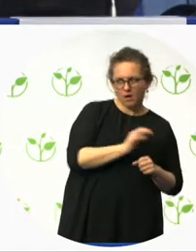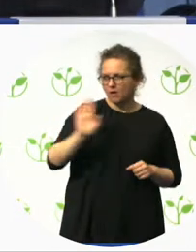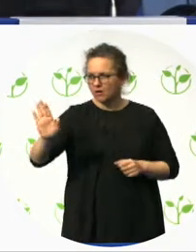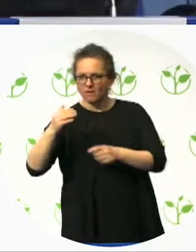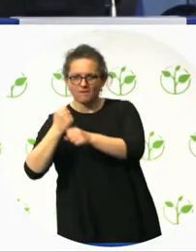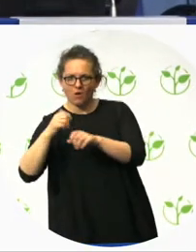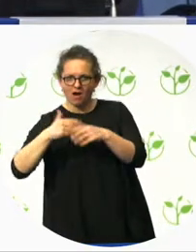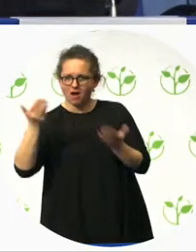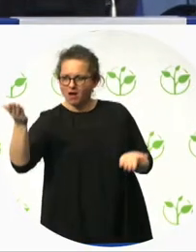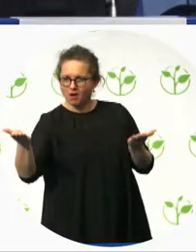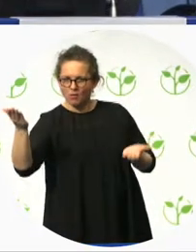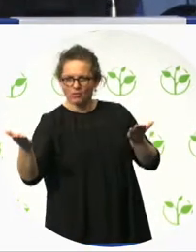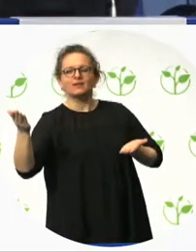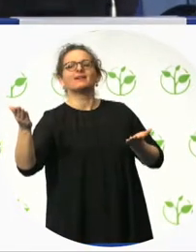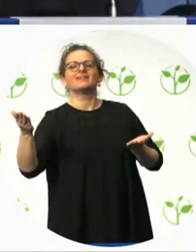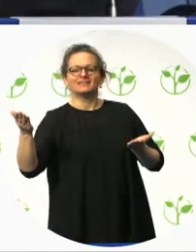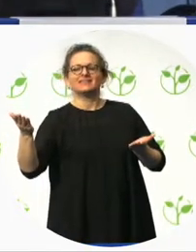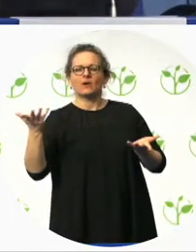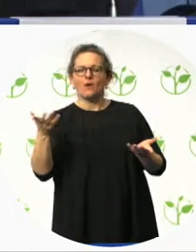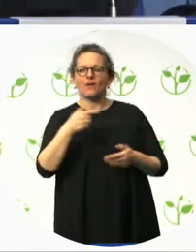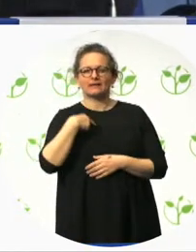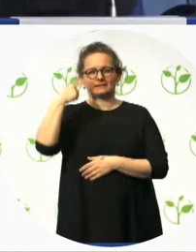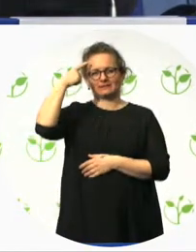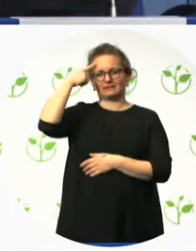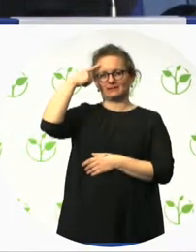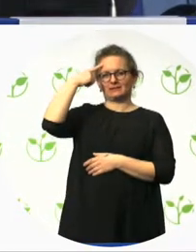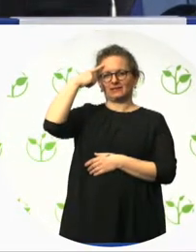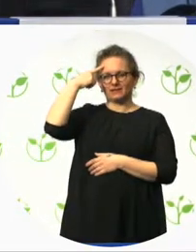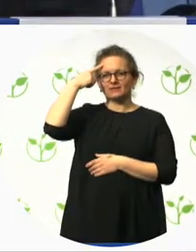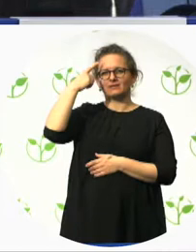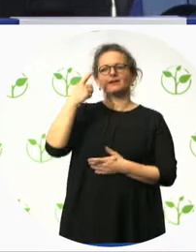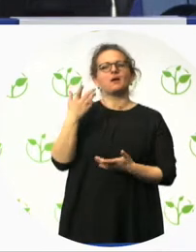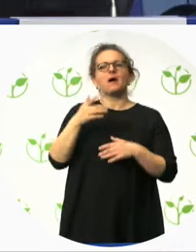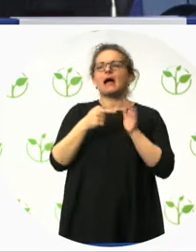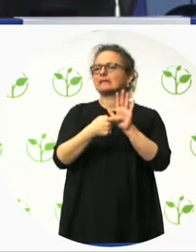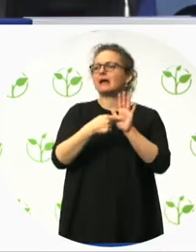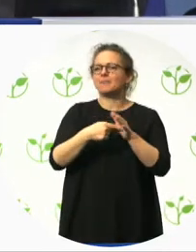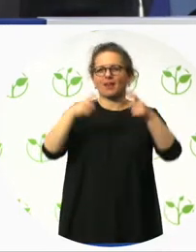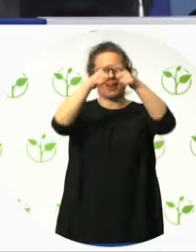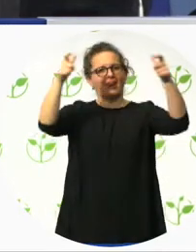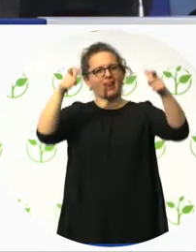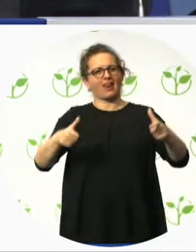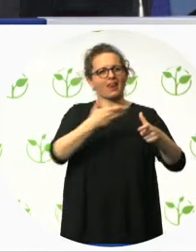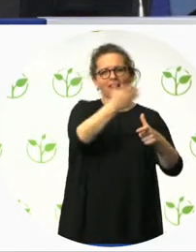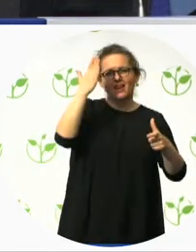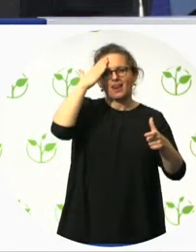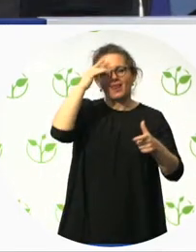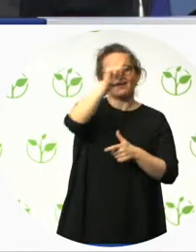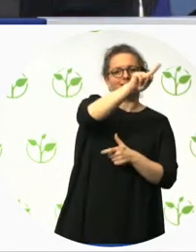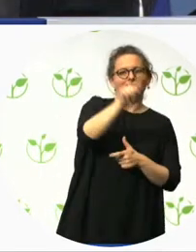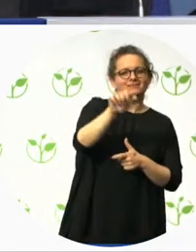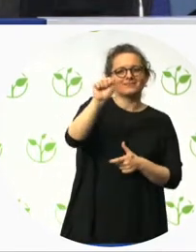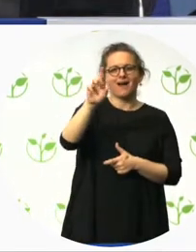students. So, this is also, I mean, this project for and from